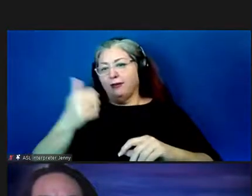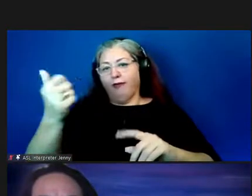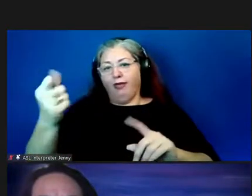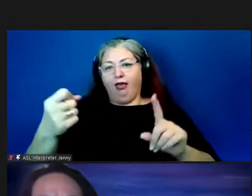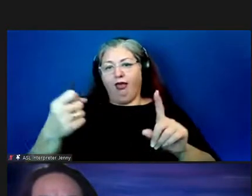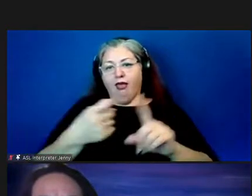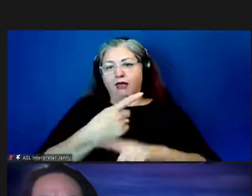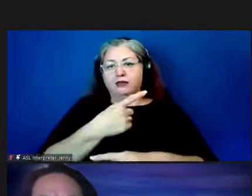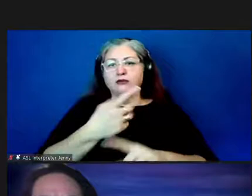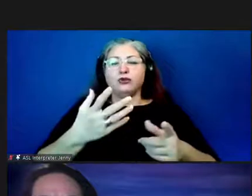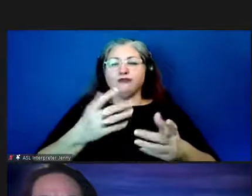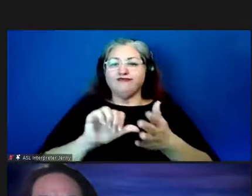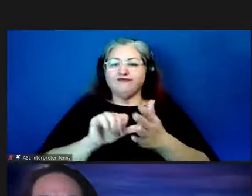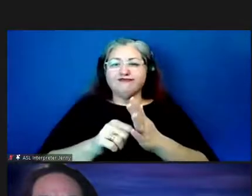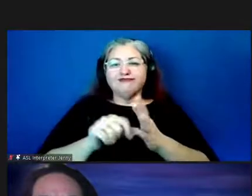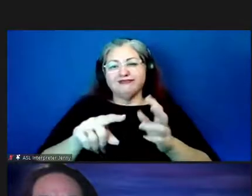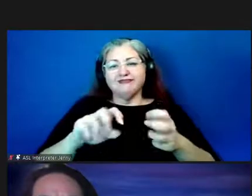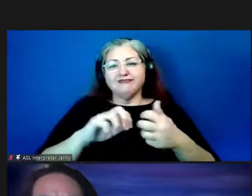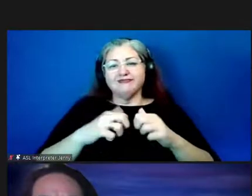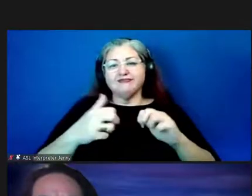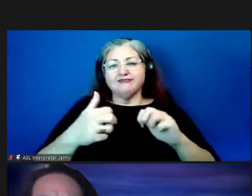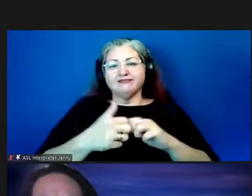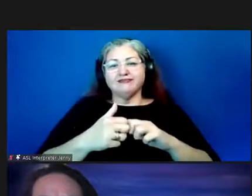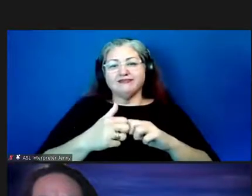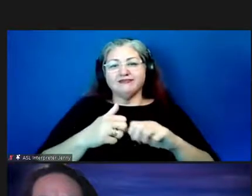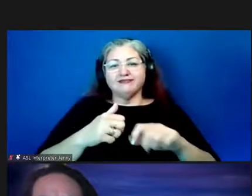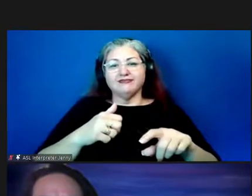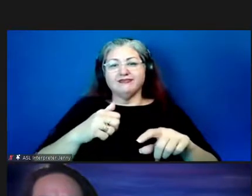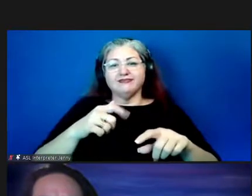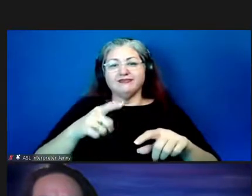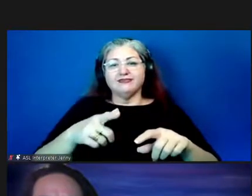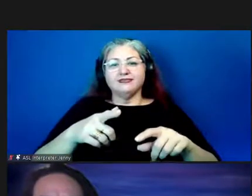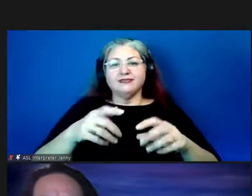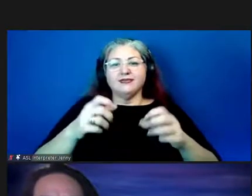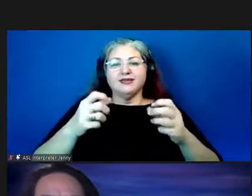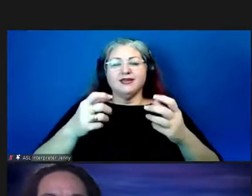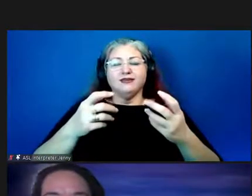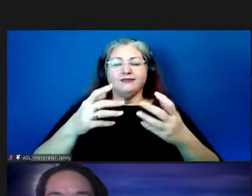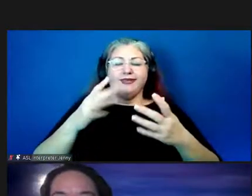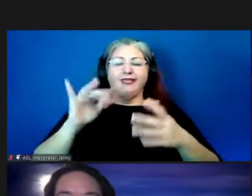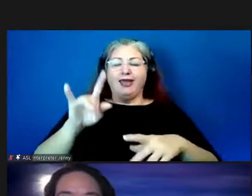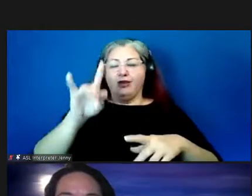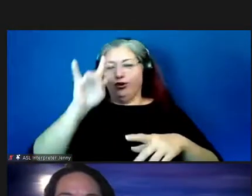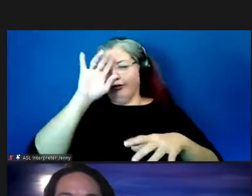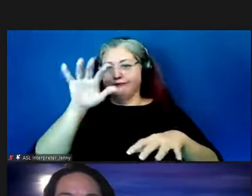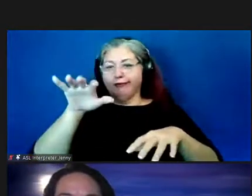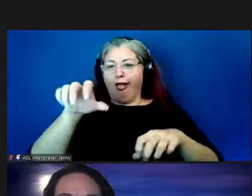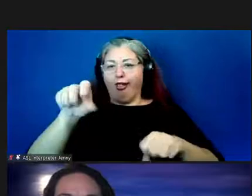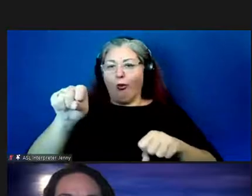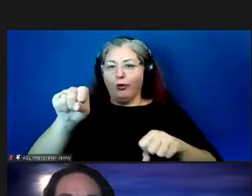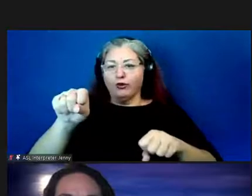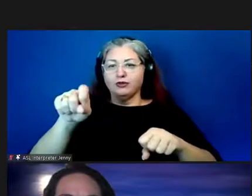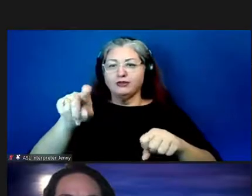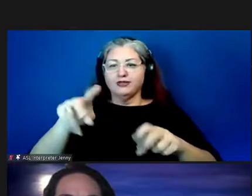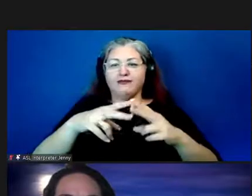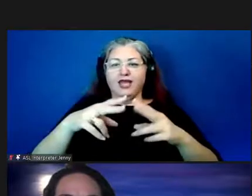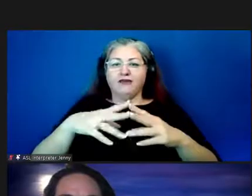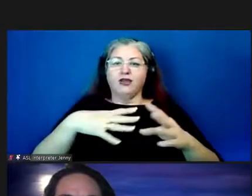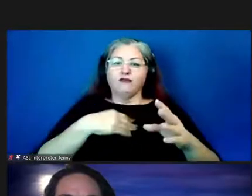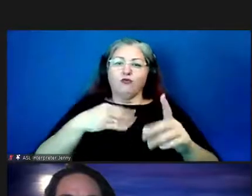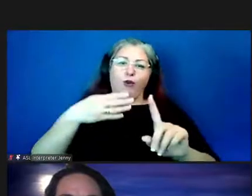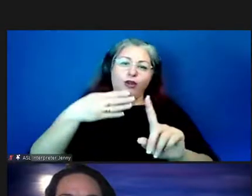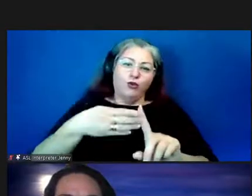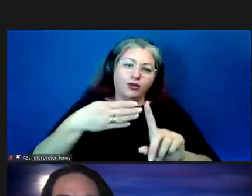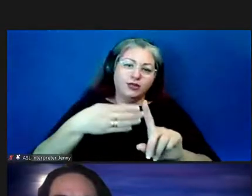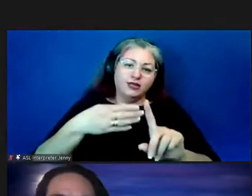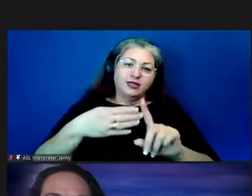again it's a problem of um i guess a little bit of colonialism in the data set the data is very white oriented very you